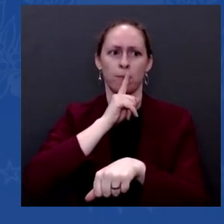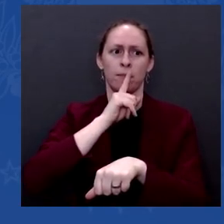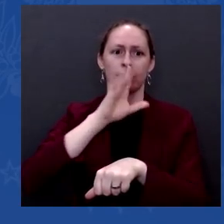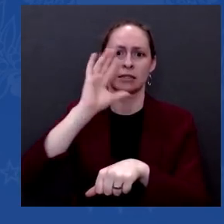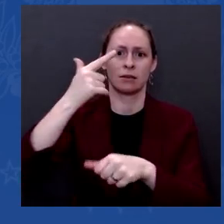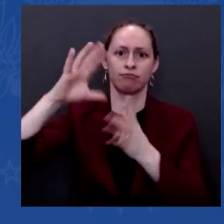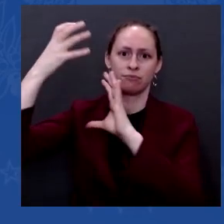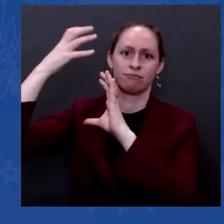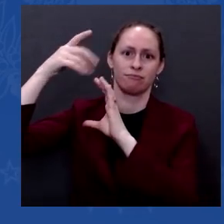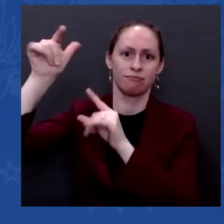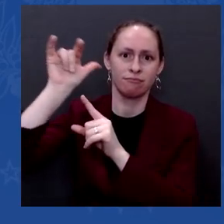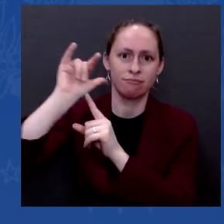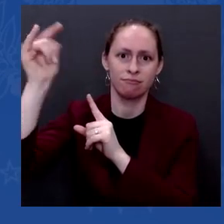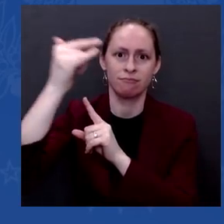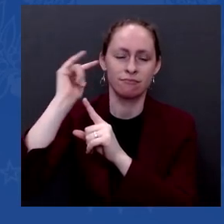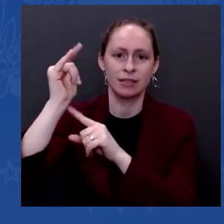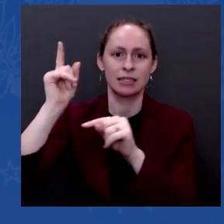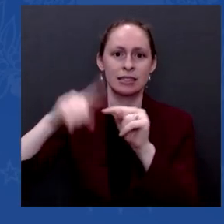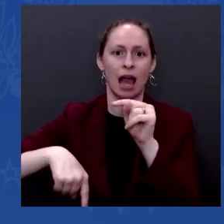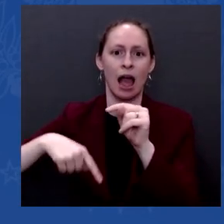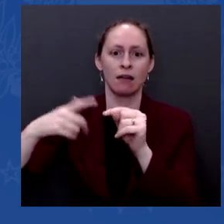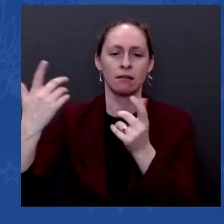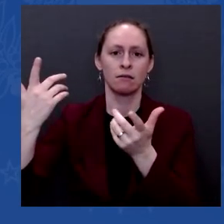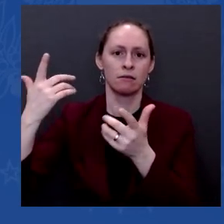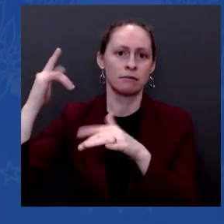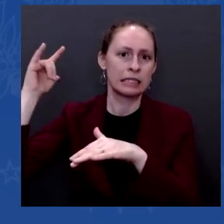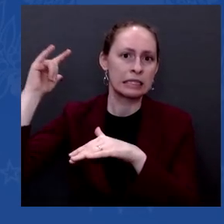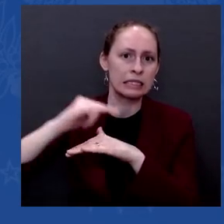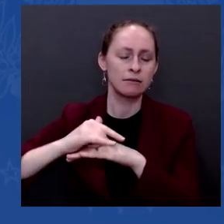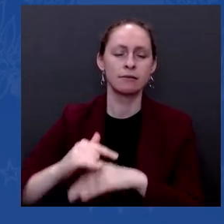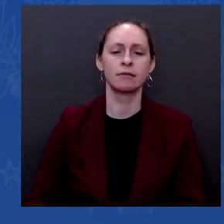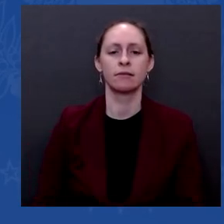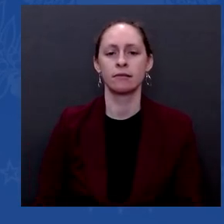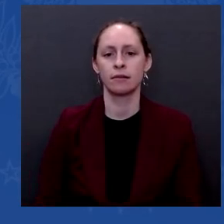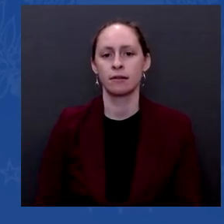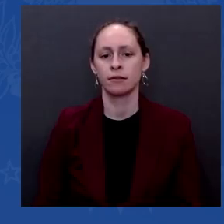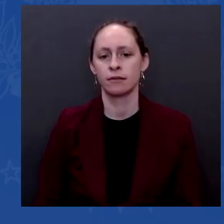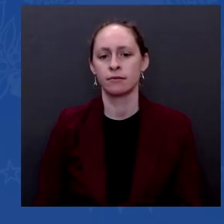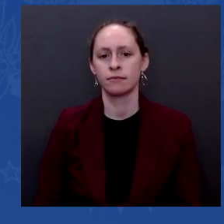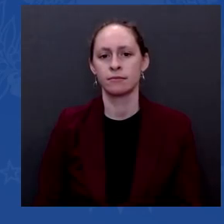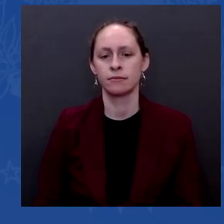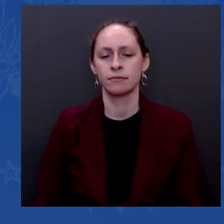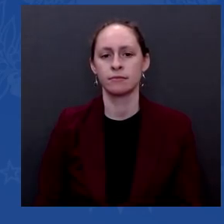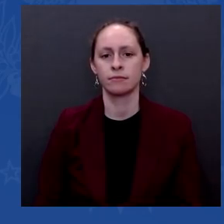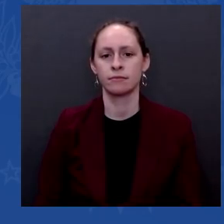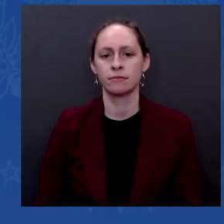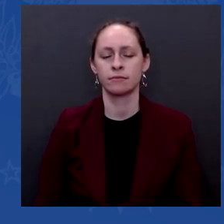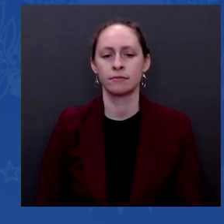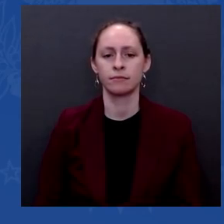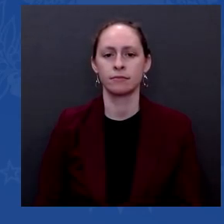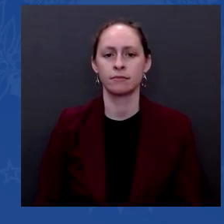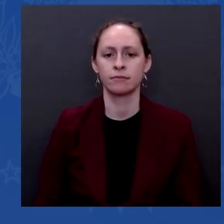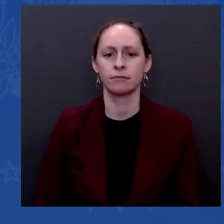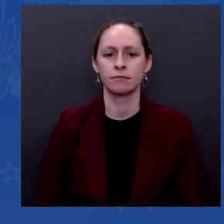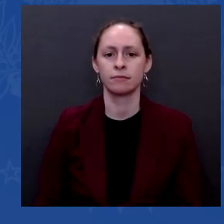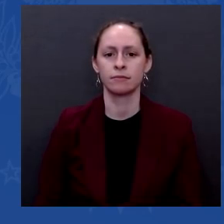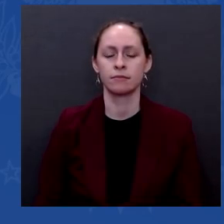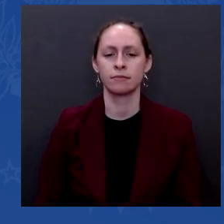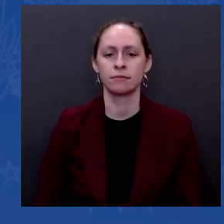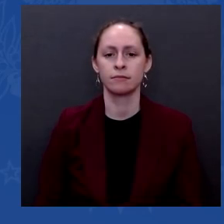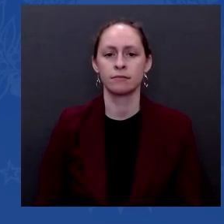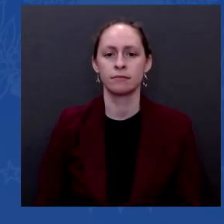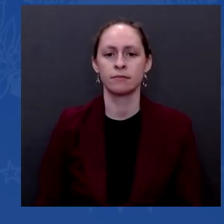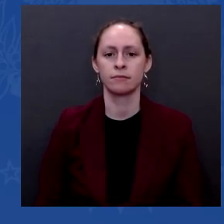5G tower within a certain number of miles in the airport should not be operative. And that's,